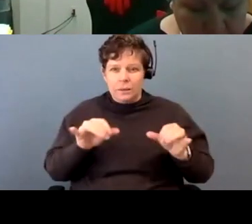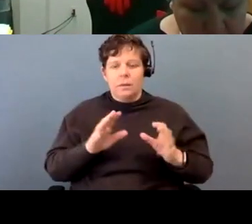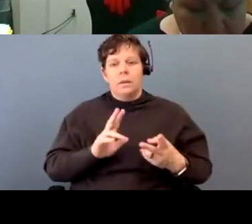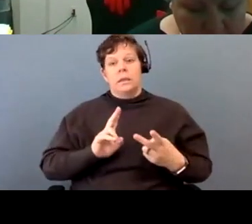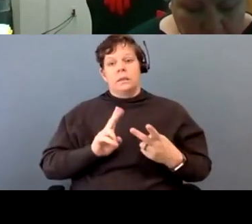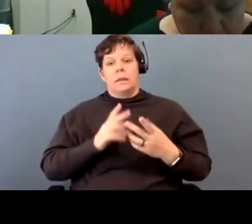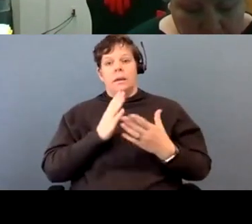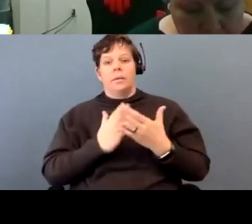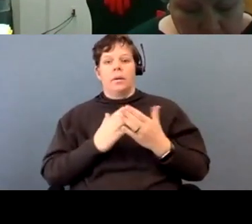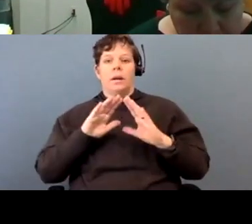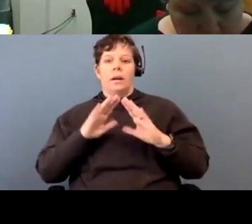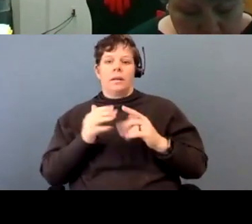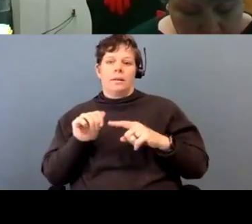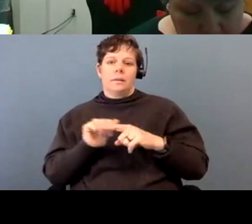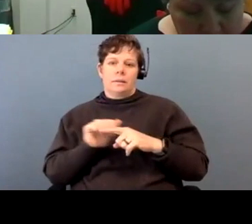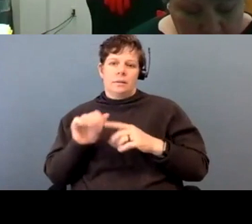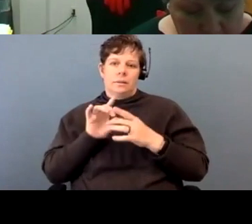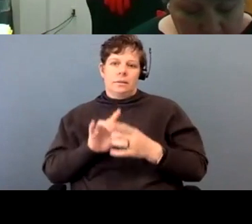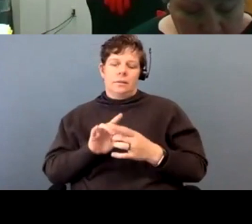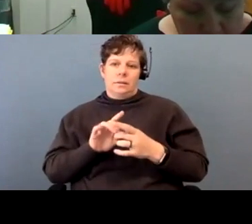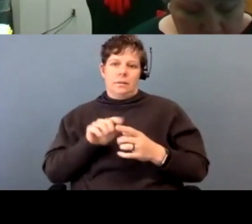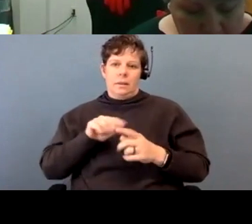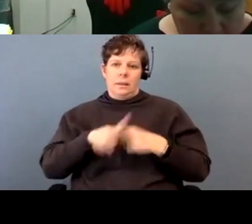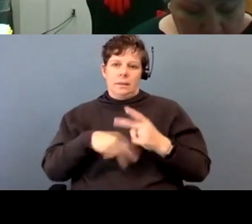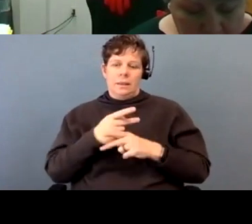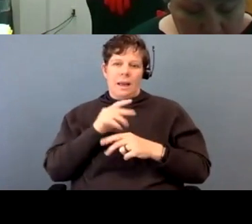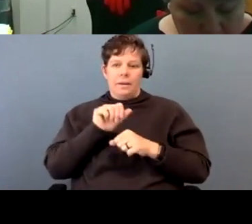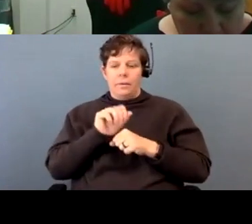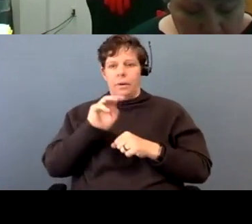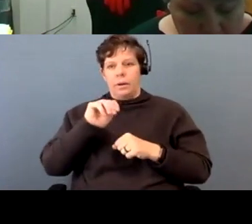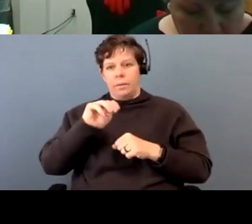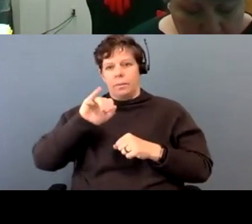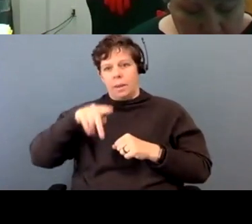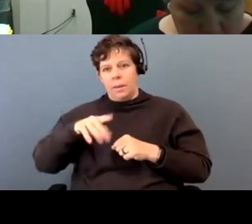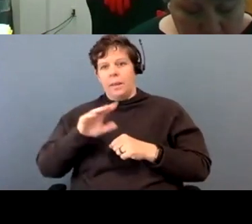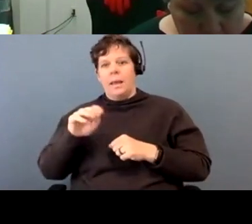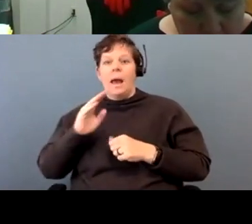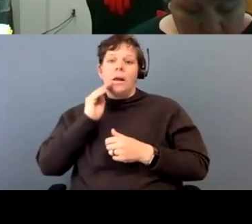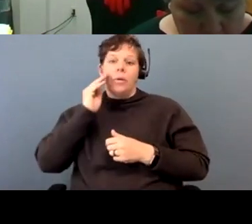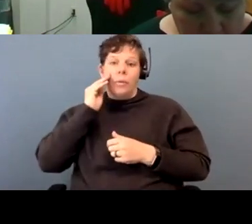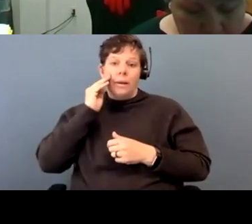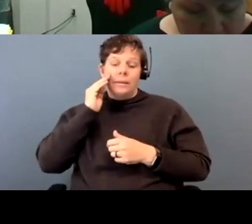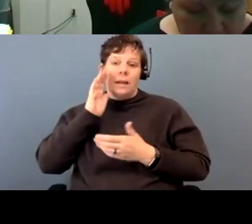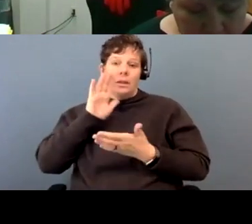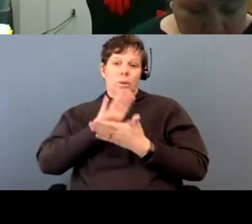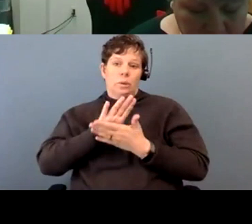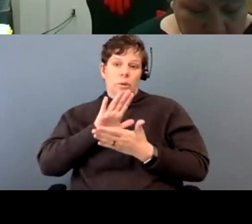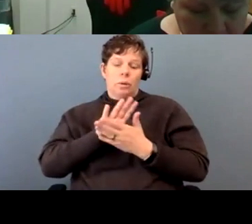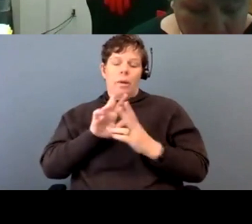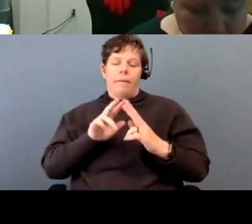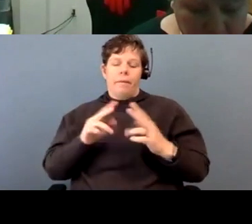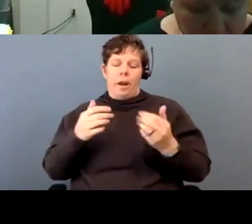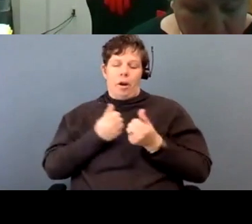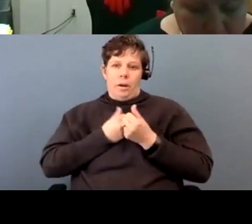classes and trainings about, about this work and about MMIP and about residential schools is also very taxing, right? We have